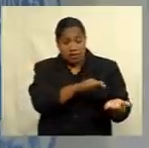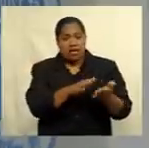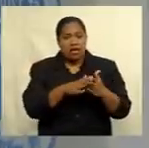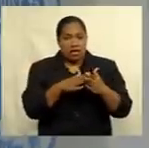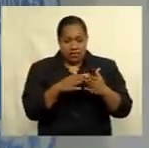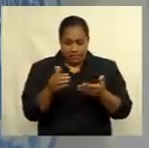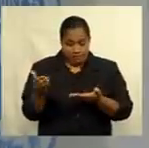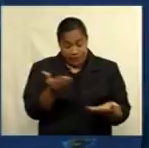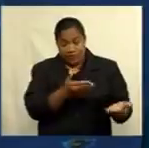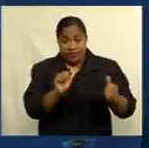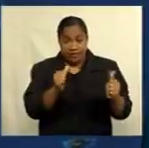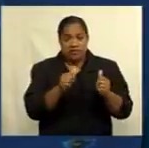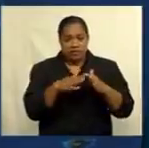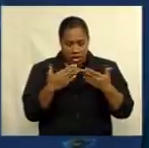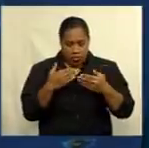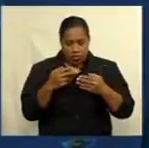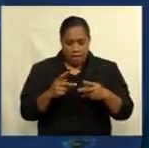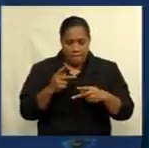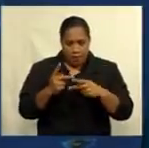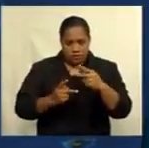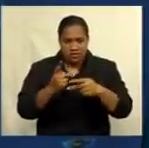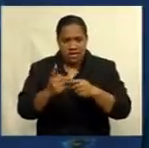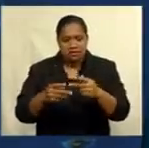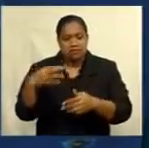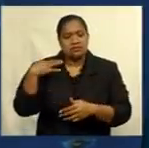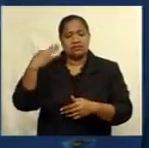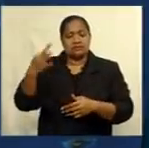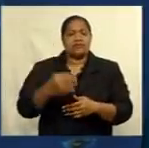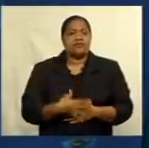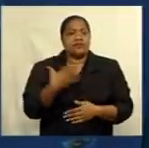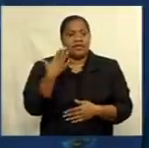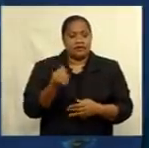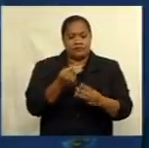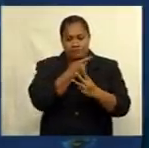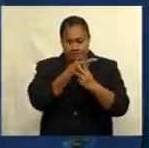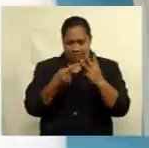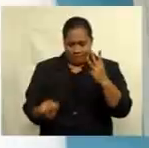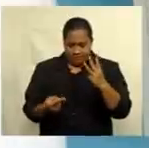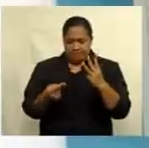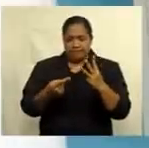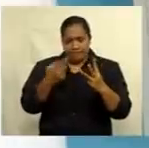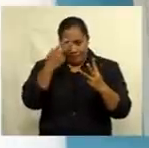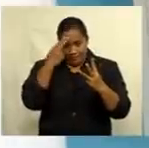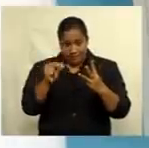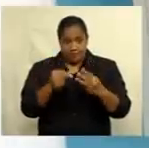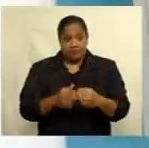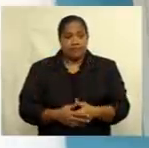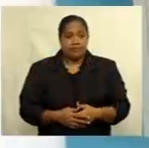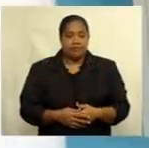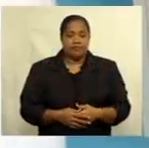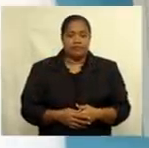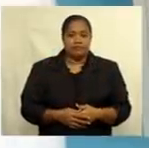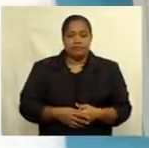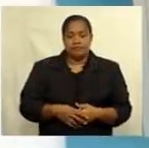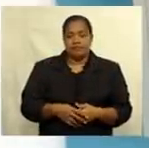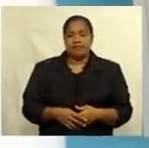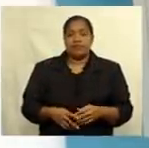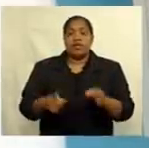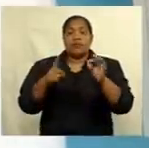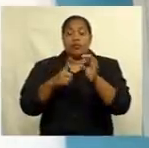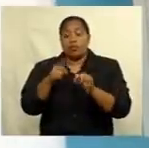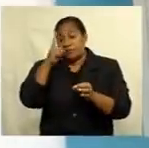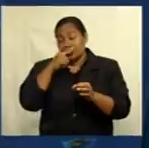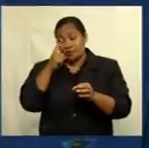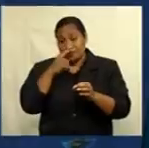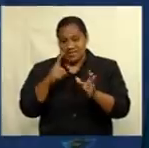process the application. We have three reservations on name currently with us and the proposed People's Alliance is